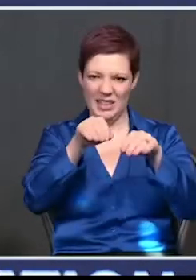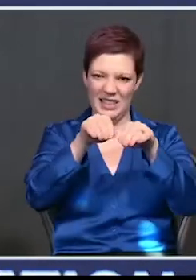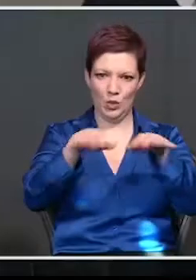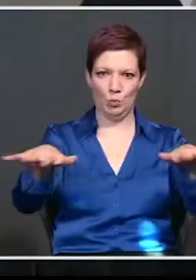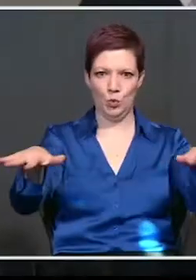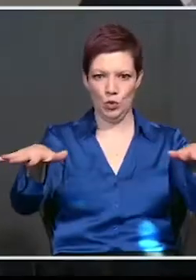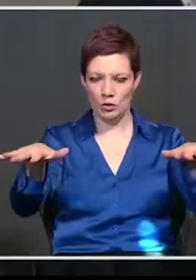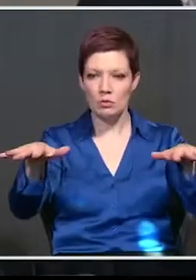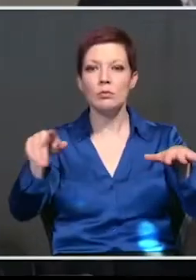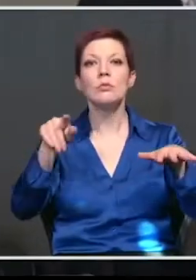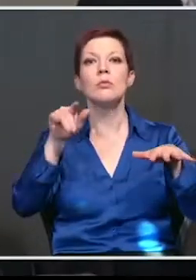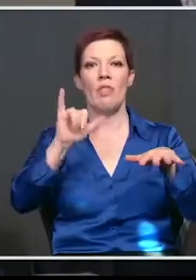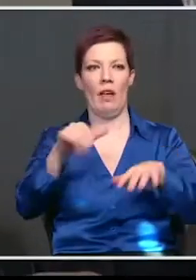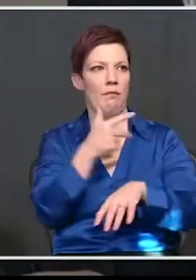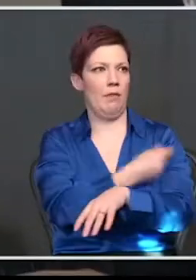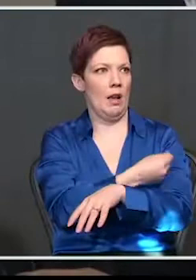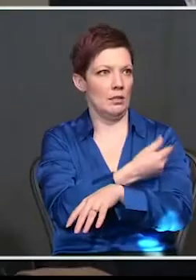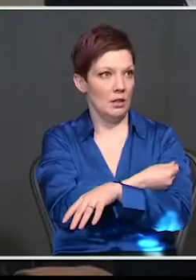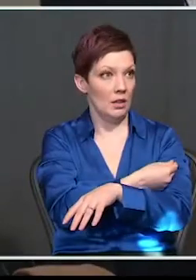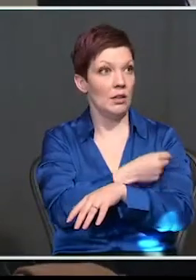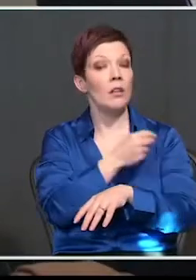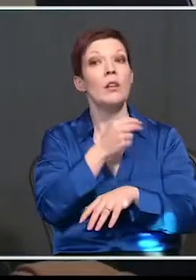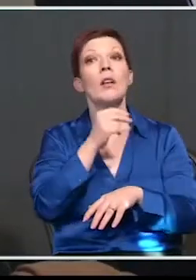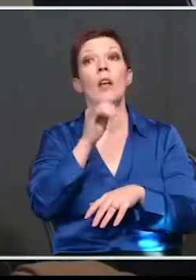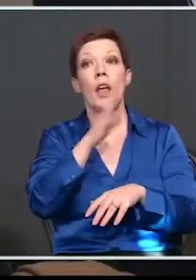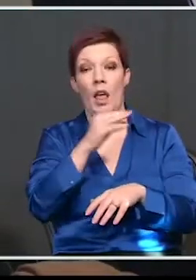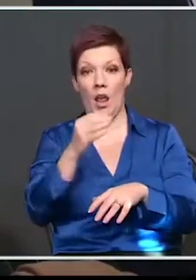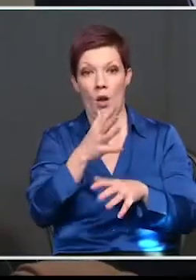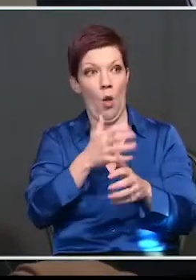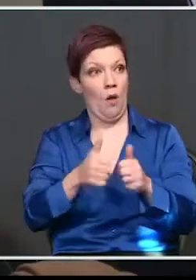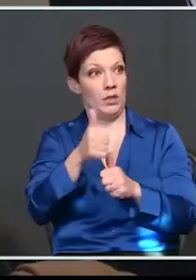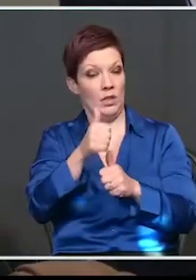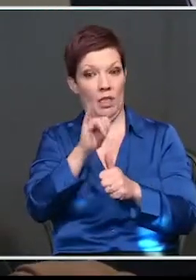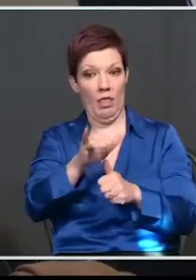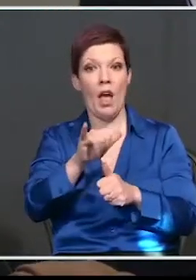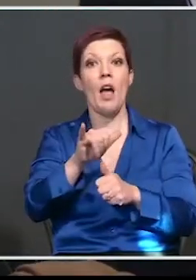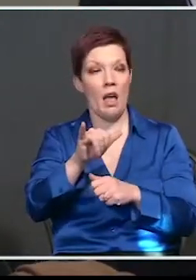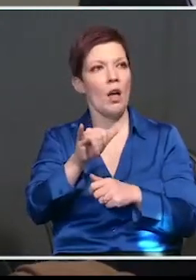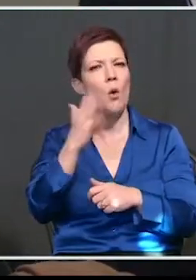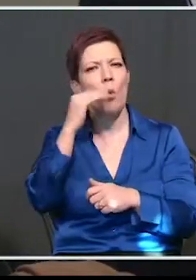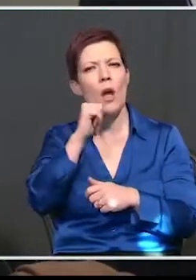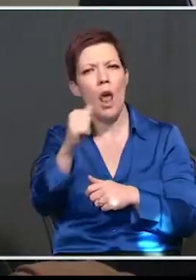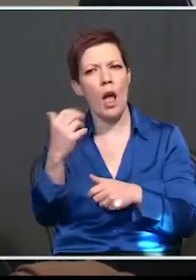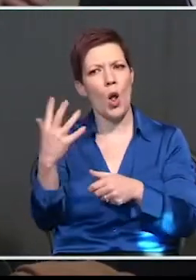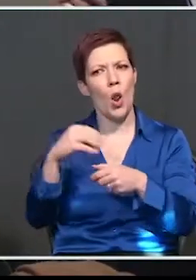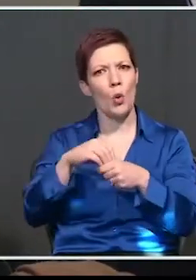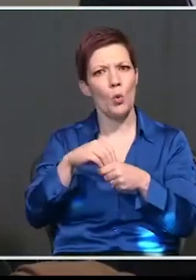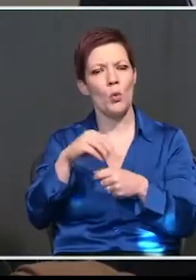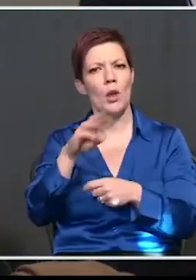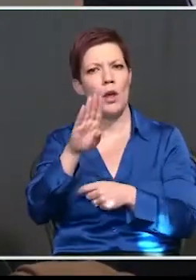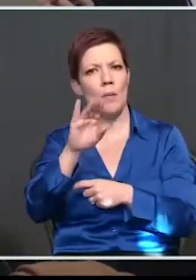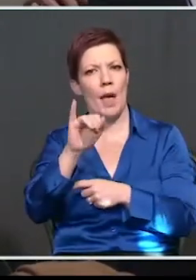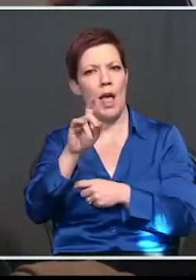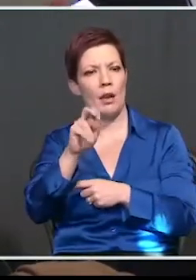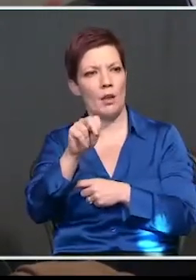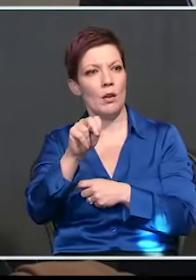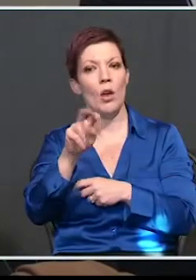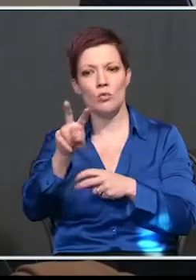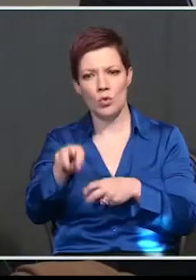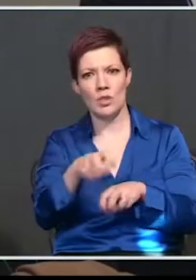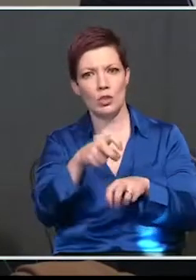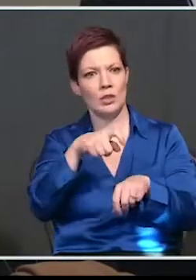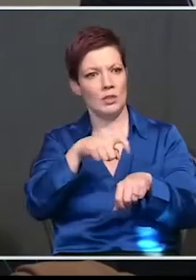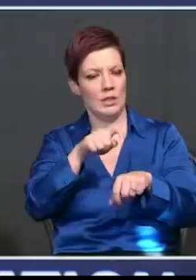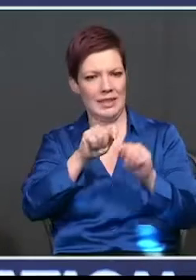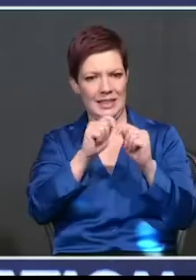much of the future of the way Operation Warp Speed goes forward. Why not include members of the Biden transition team as part of this summit that you're